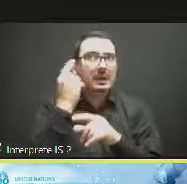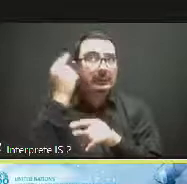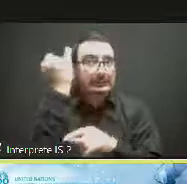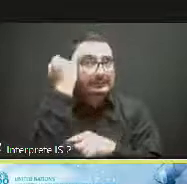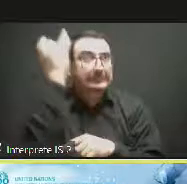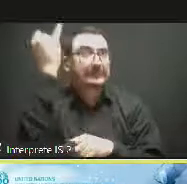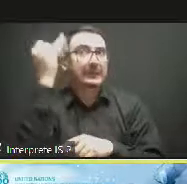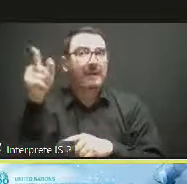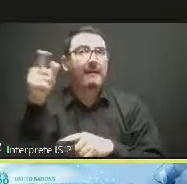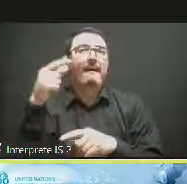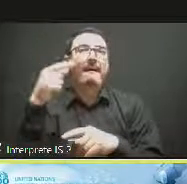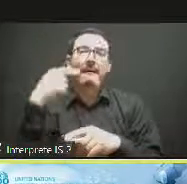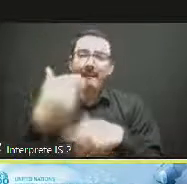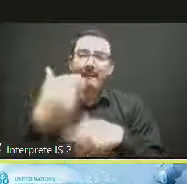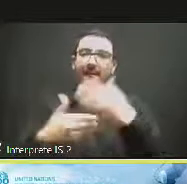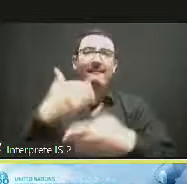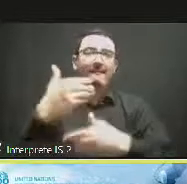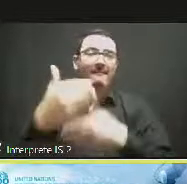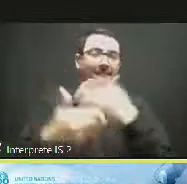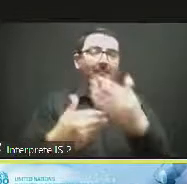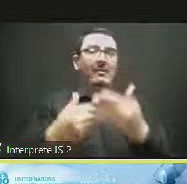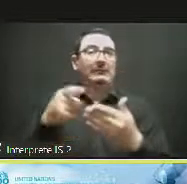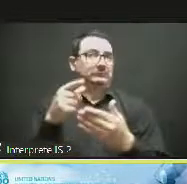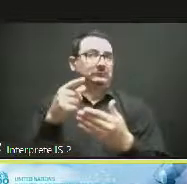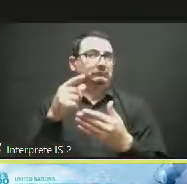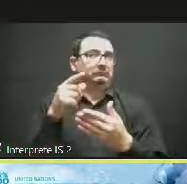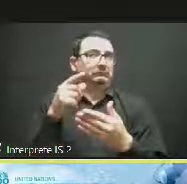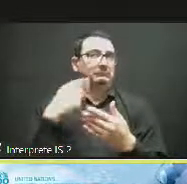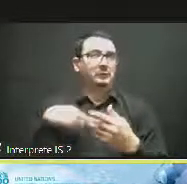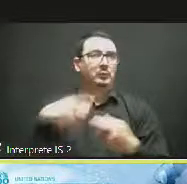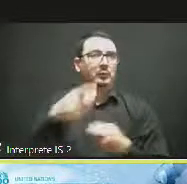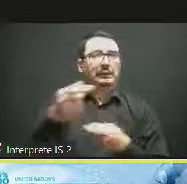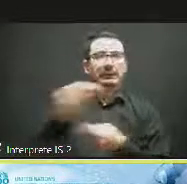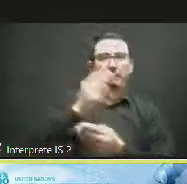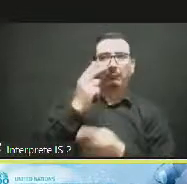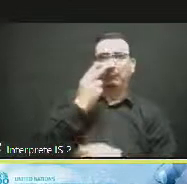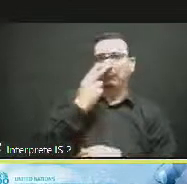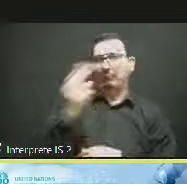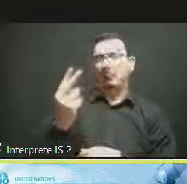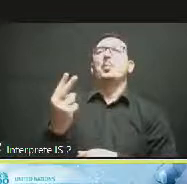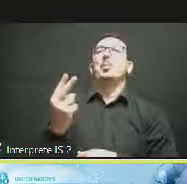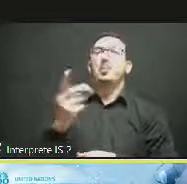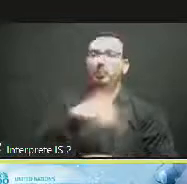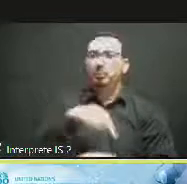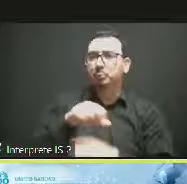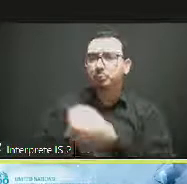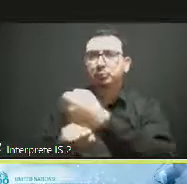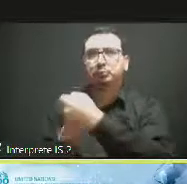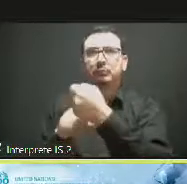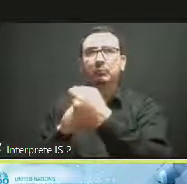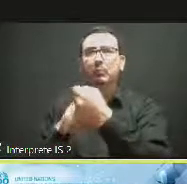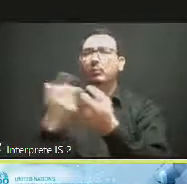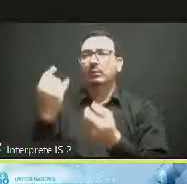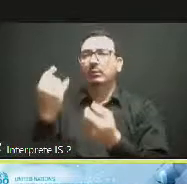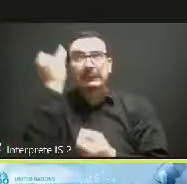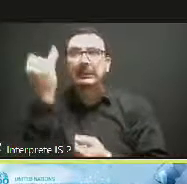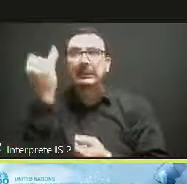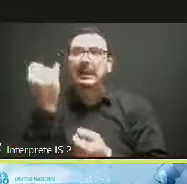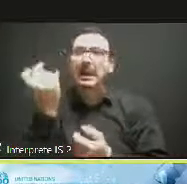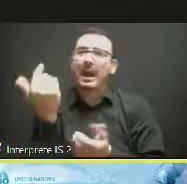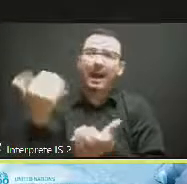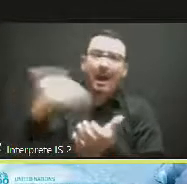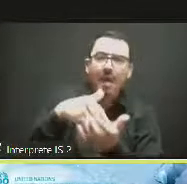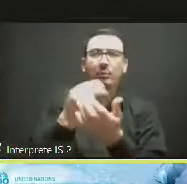innovators, particular designers and MCs in micro, small and medium-sized enterprises